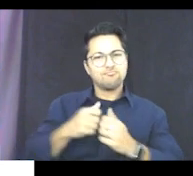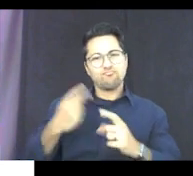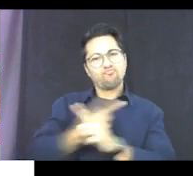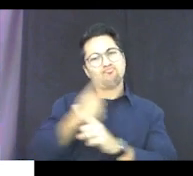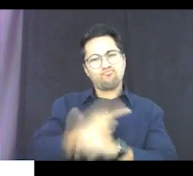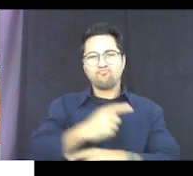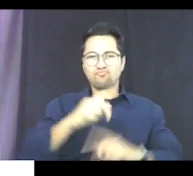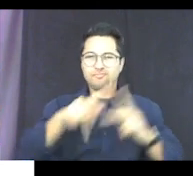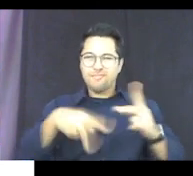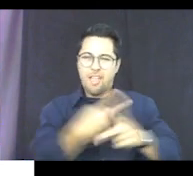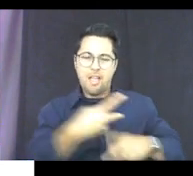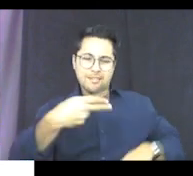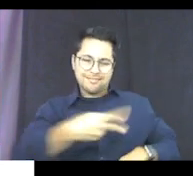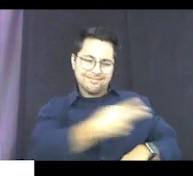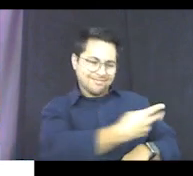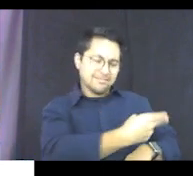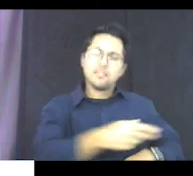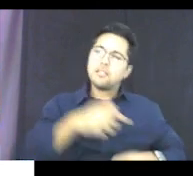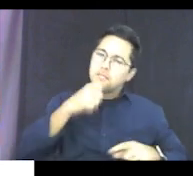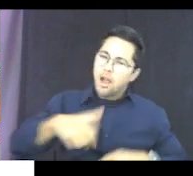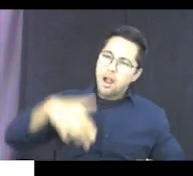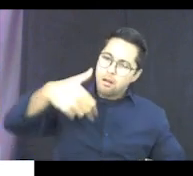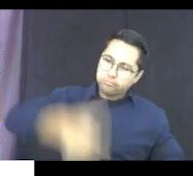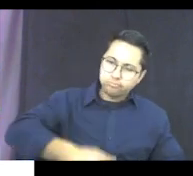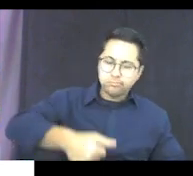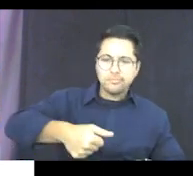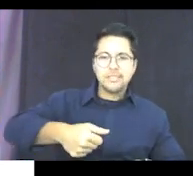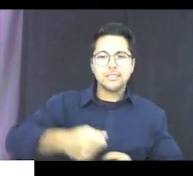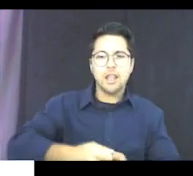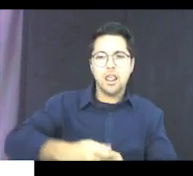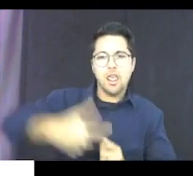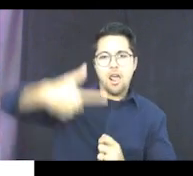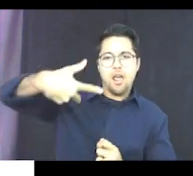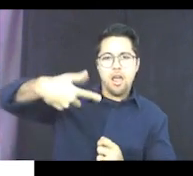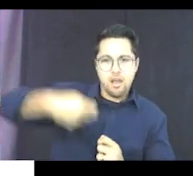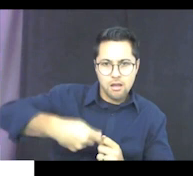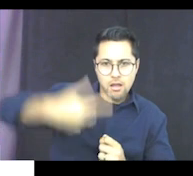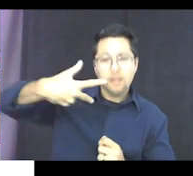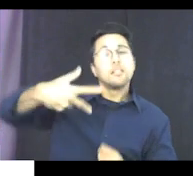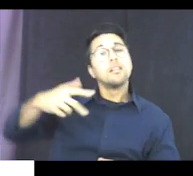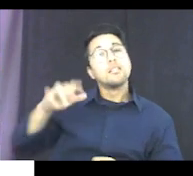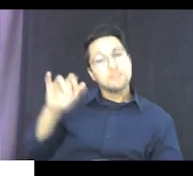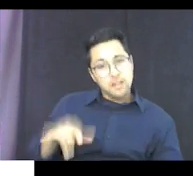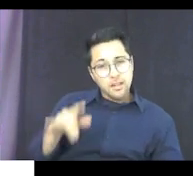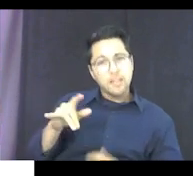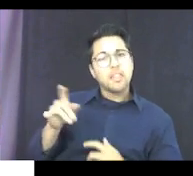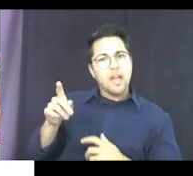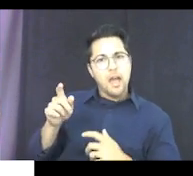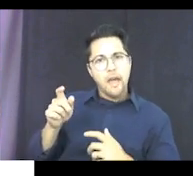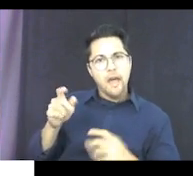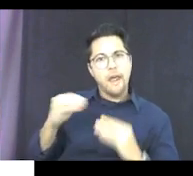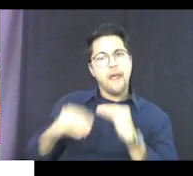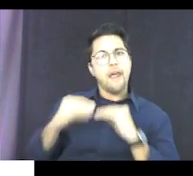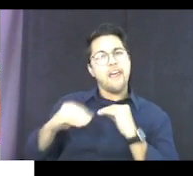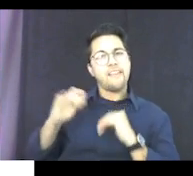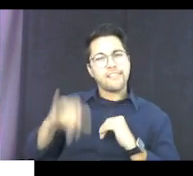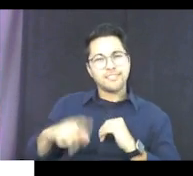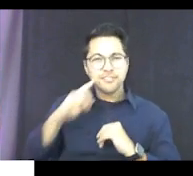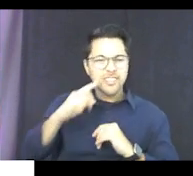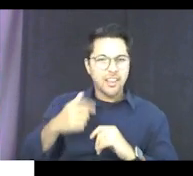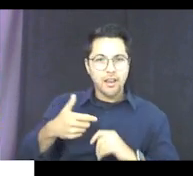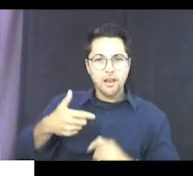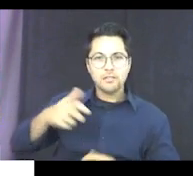cutting, but it's not necessarily the pressing down, it's the lifting back up. So the loop scissors take care of that. They actually just spring,